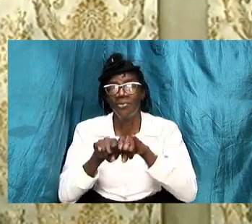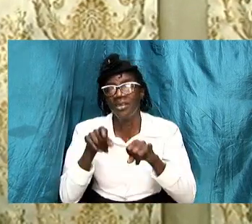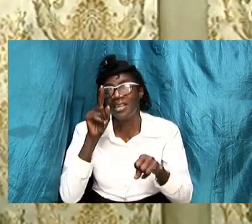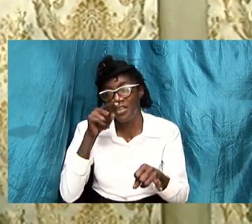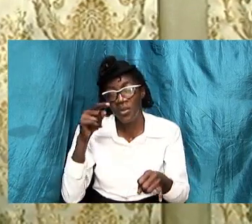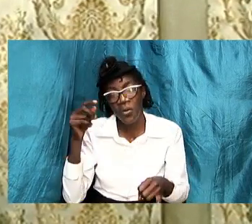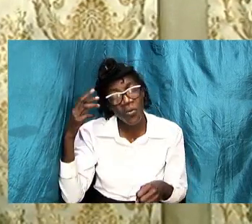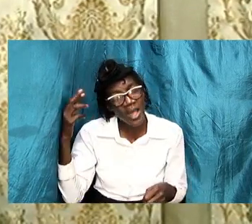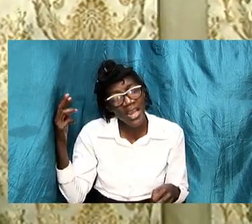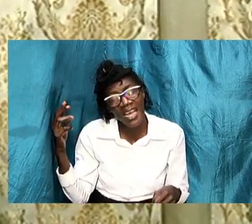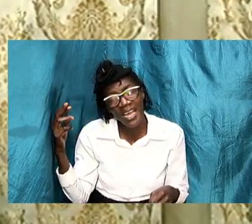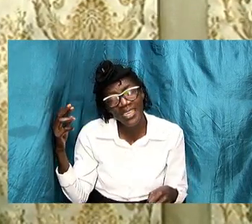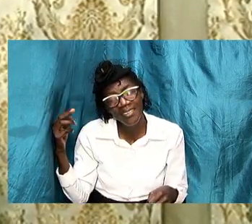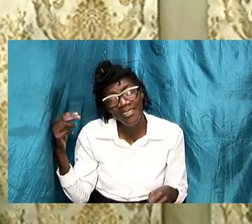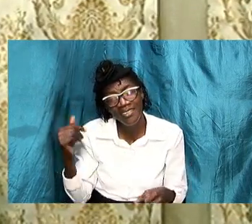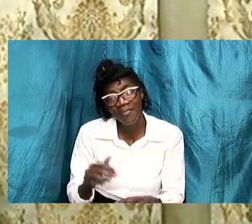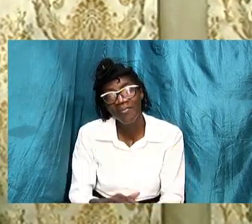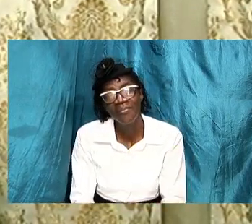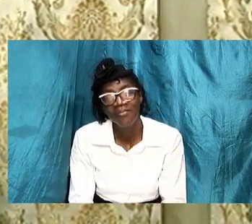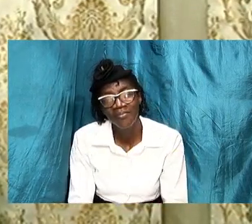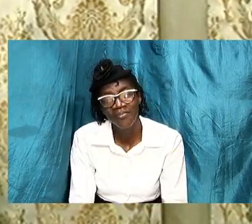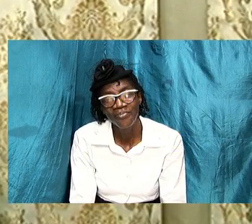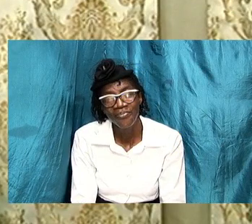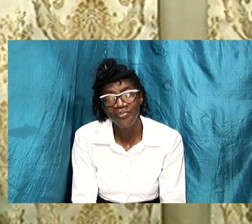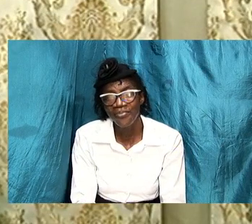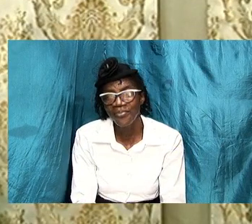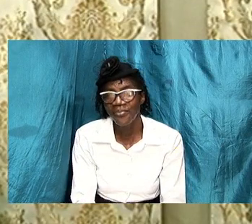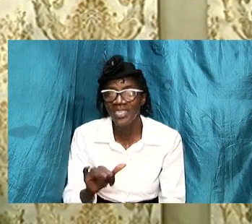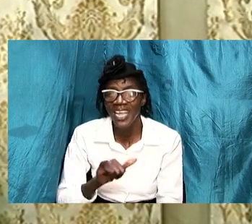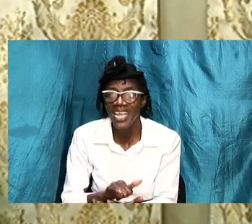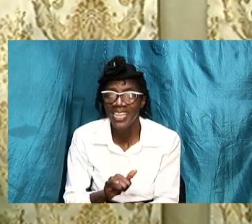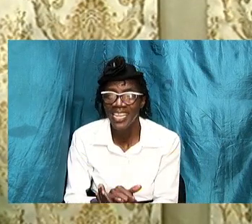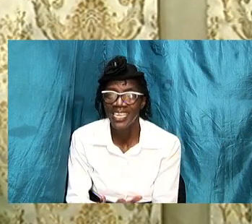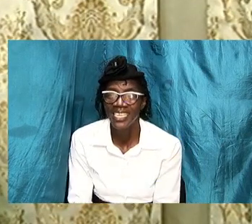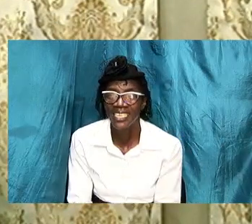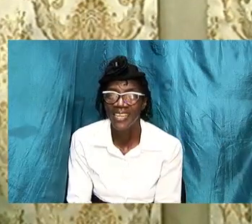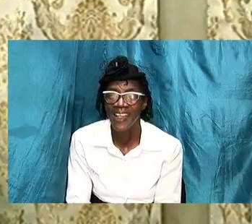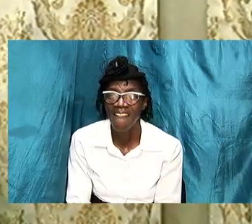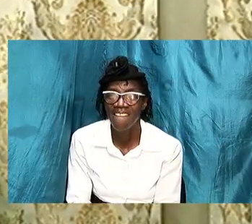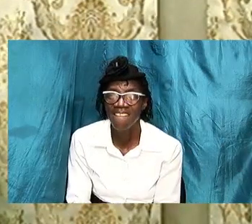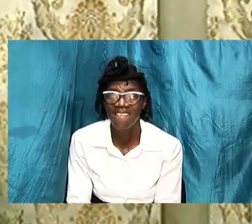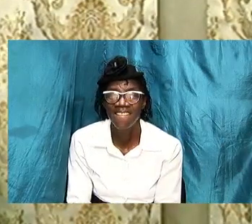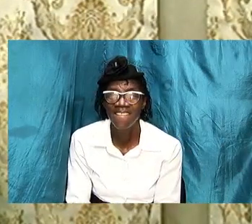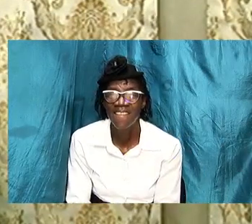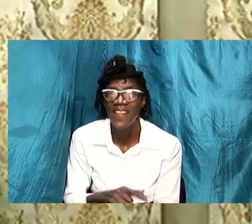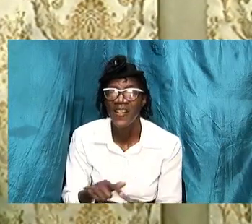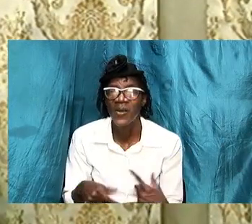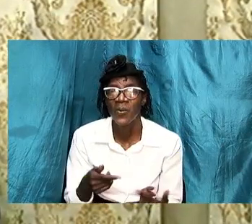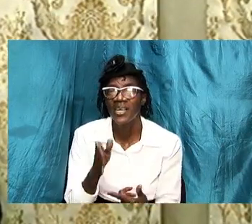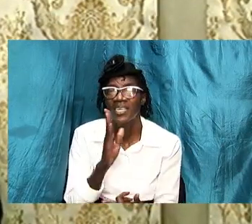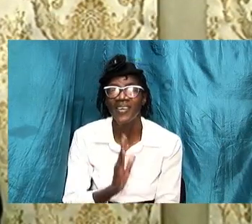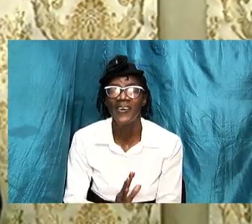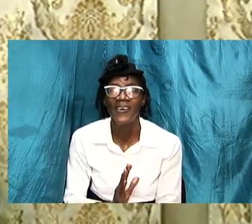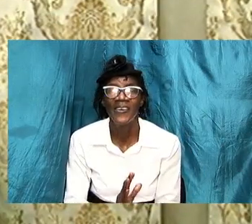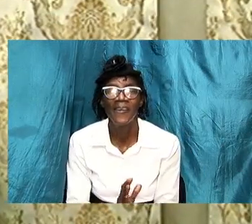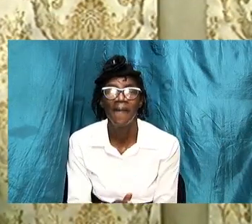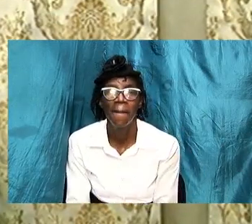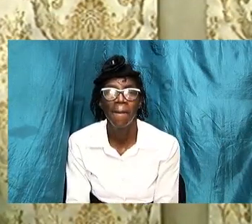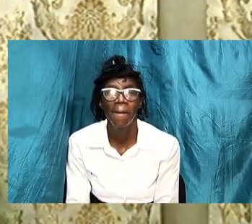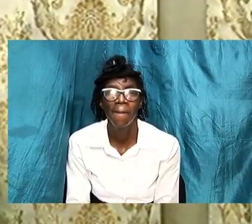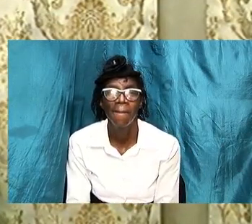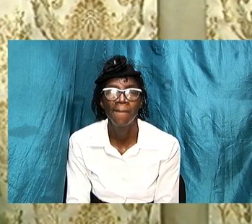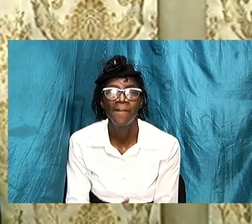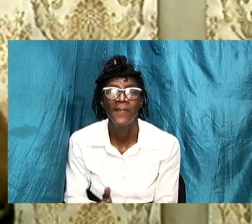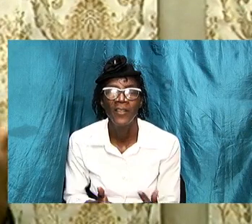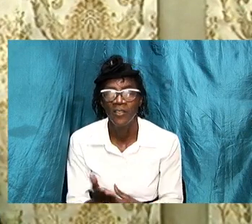brothers and sisters that when god through